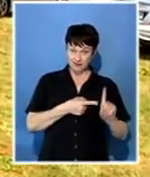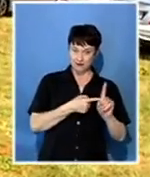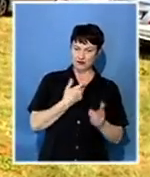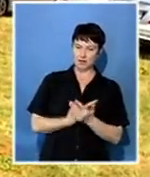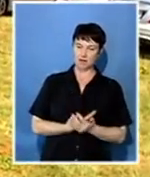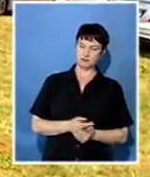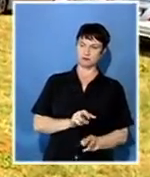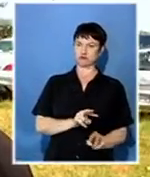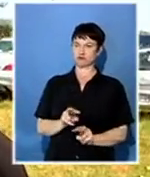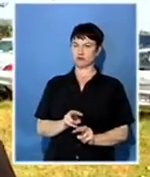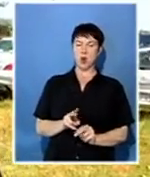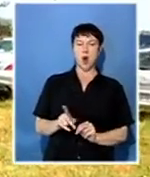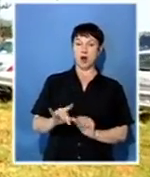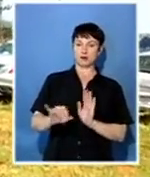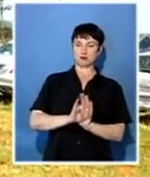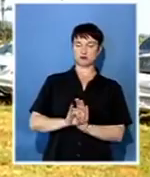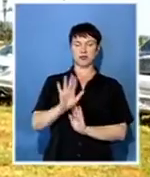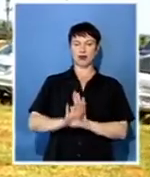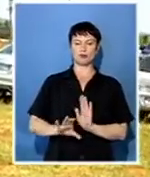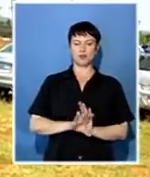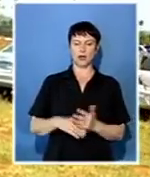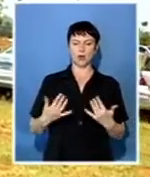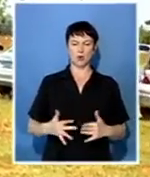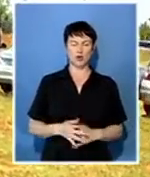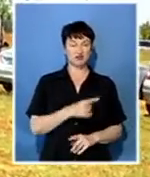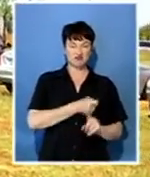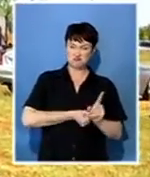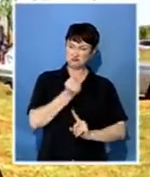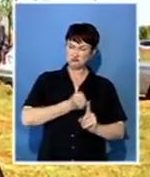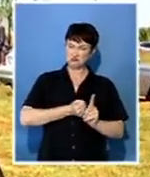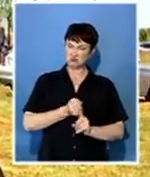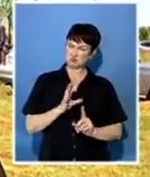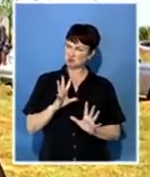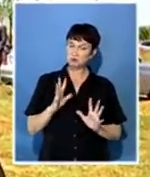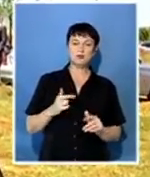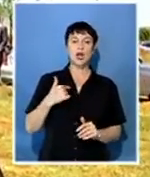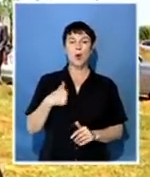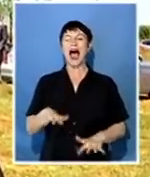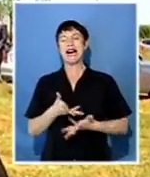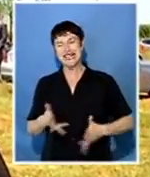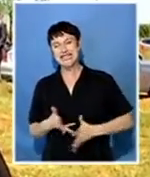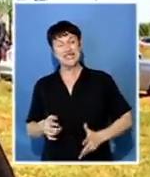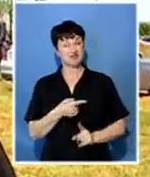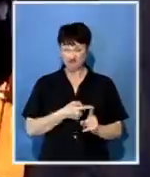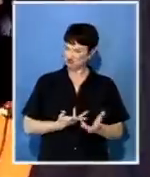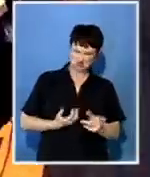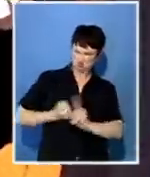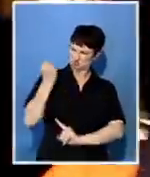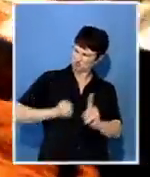a character to different people. I will miss his aggressiveness. We're too polite. We're too light. He used to get things.